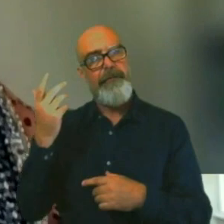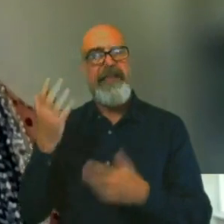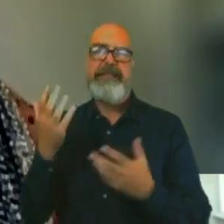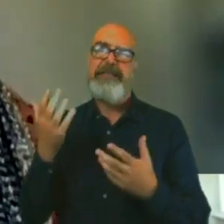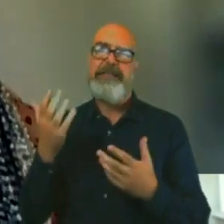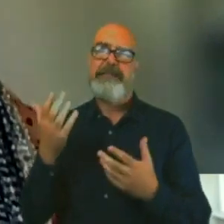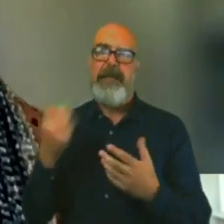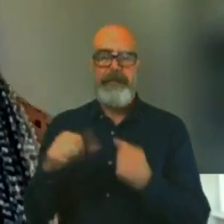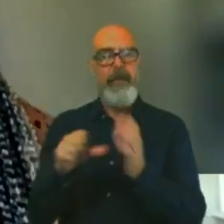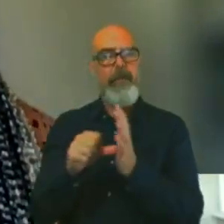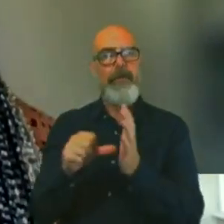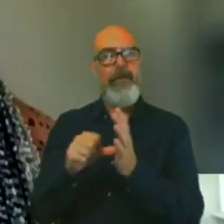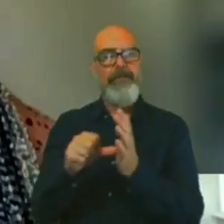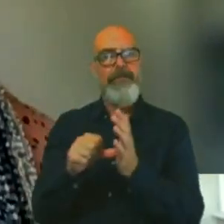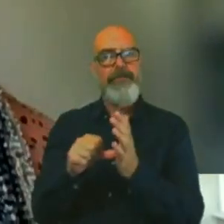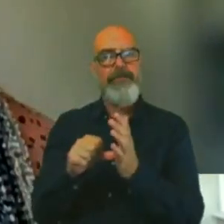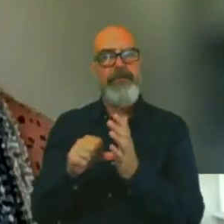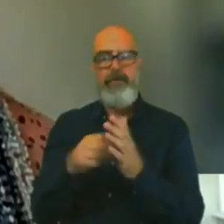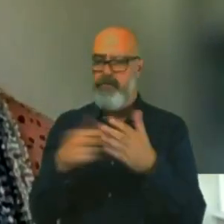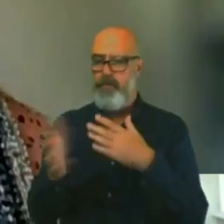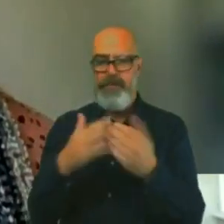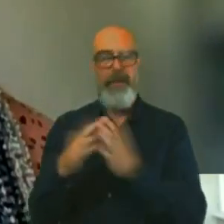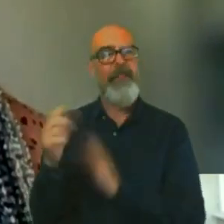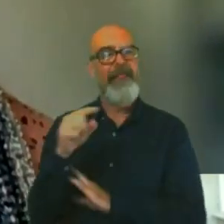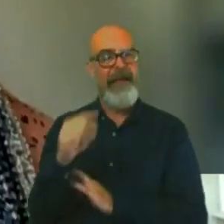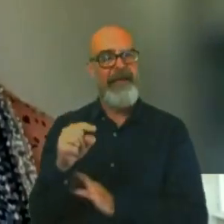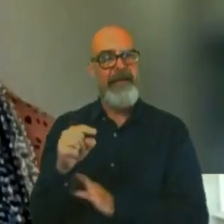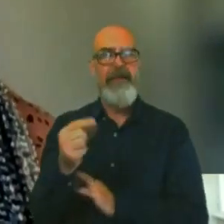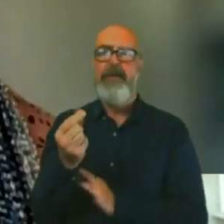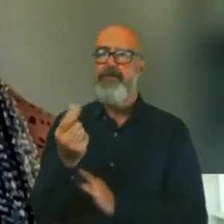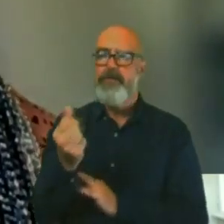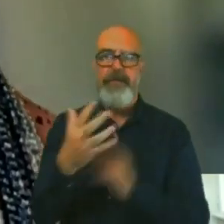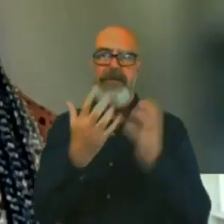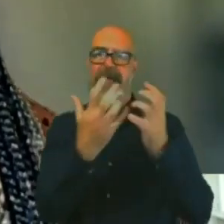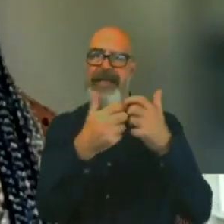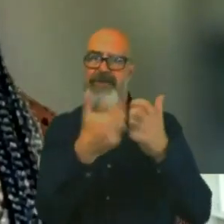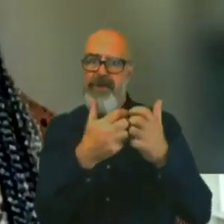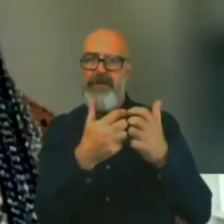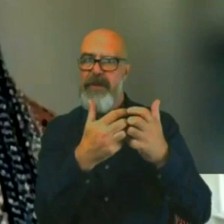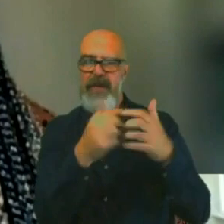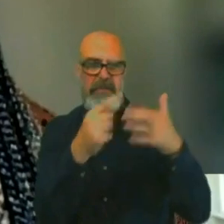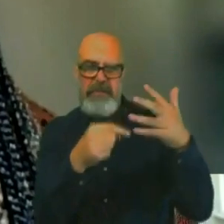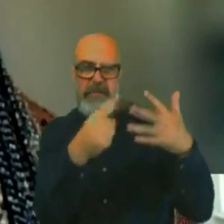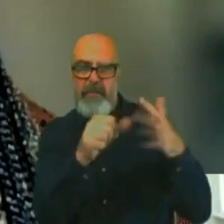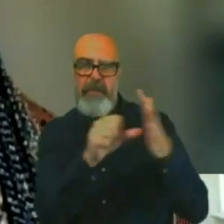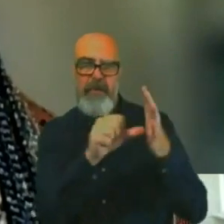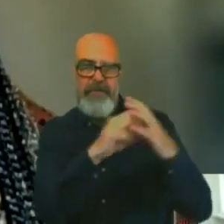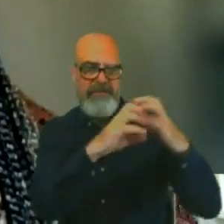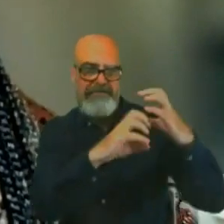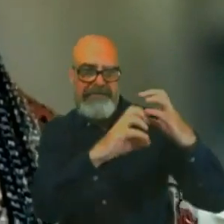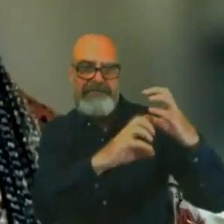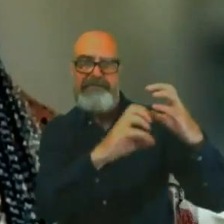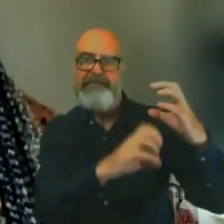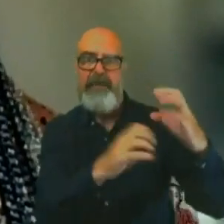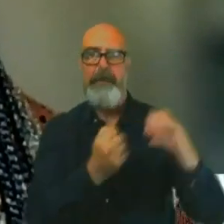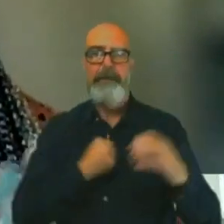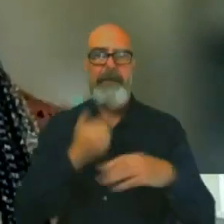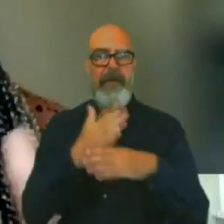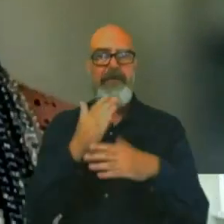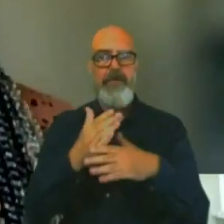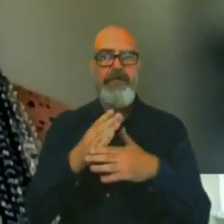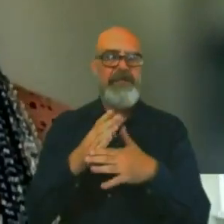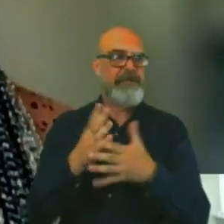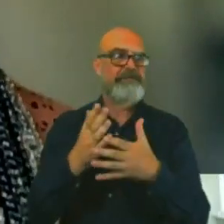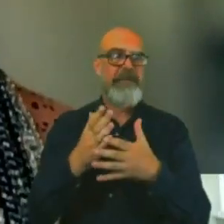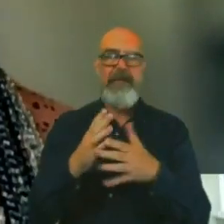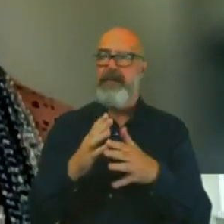So sometimes in terms of kind of the engineering and technical elements of it, similar, my job is very interdisciplinary as well. So